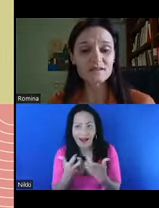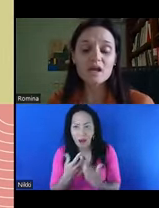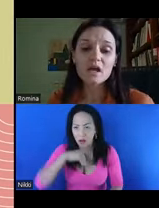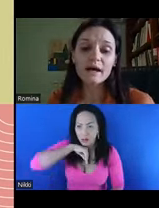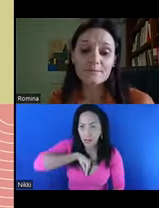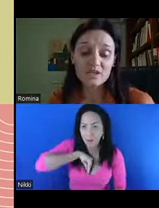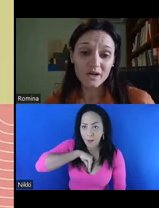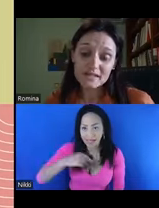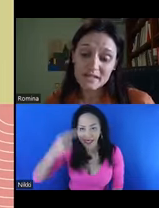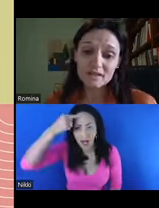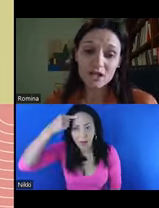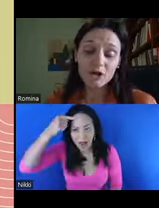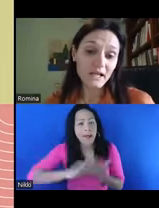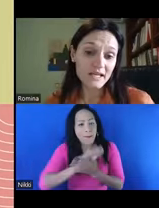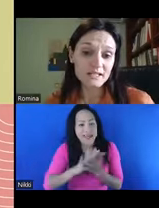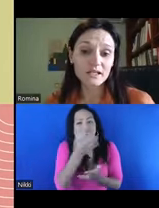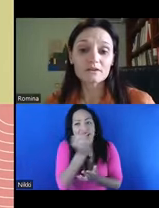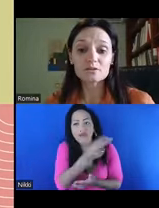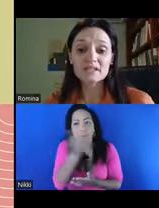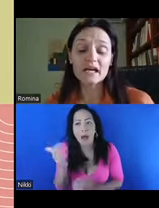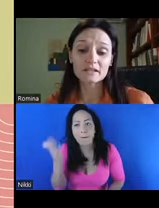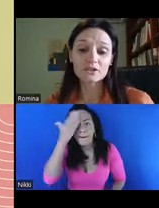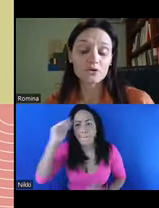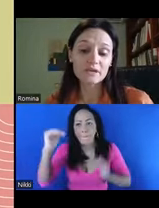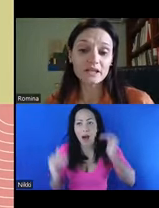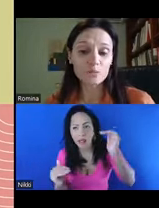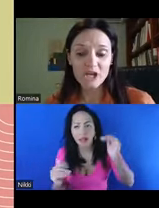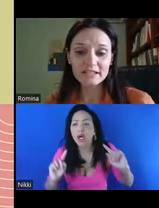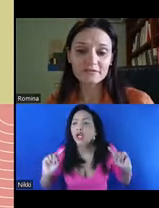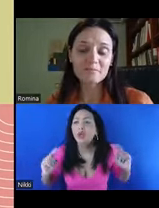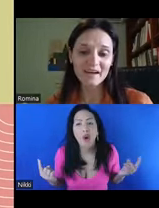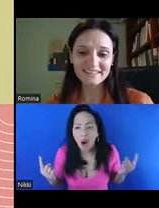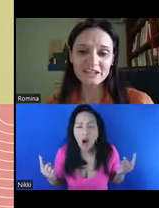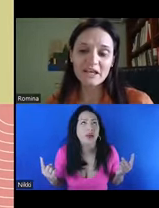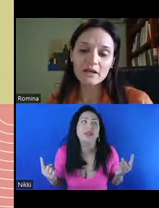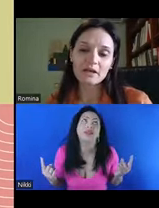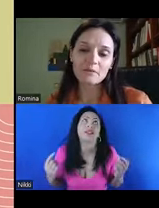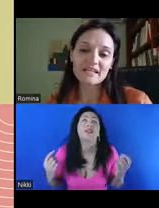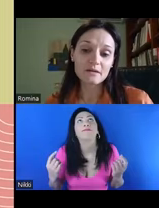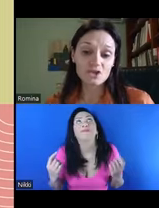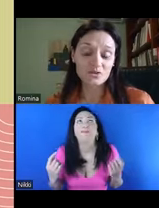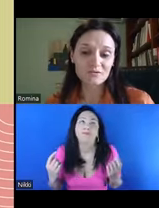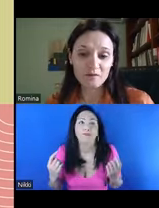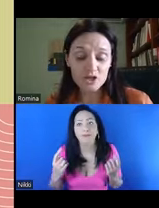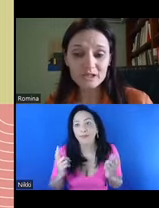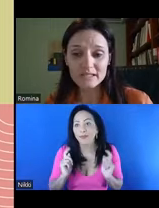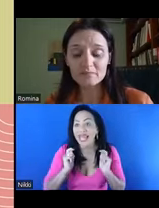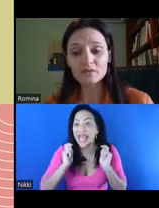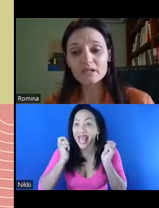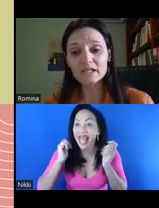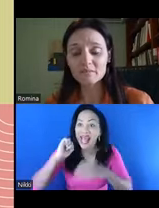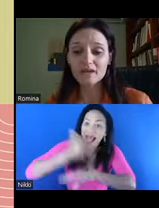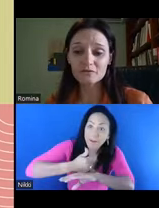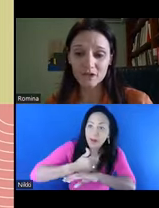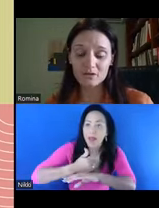ways. So I'd say that decolonizing cannot be done, you know, in any objective manner by some measures of professionalism,